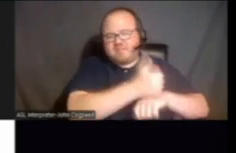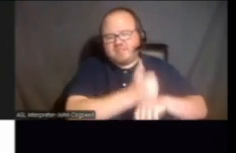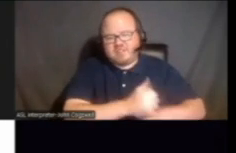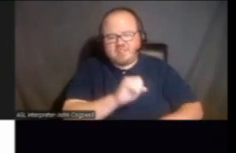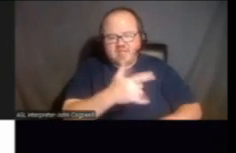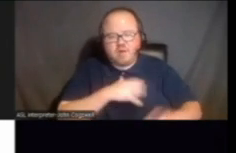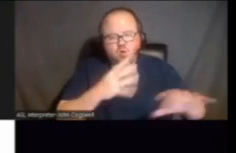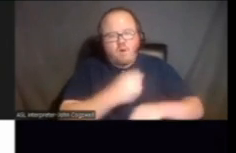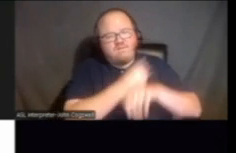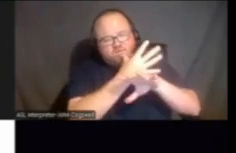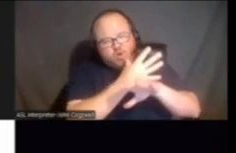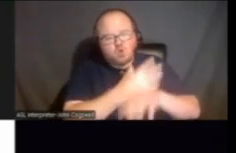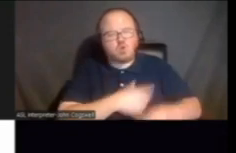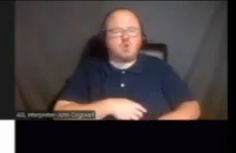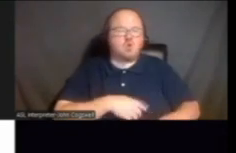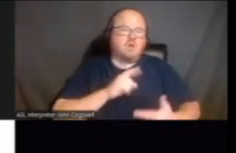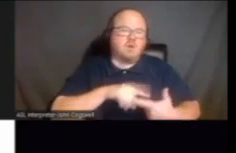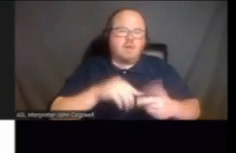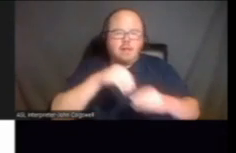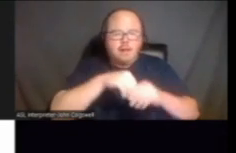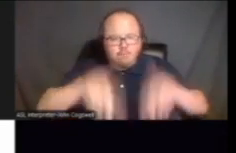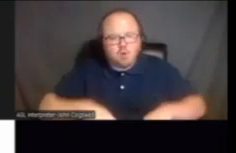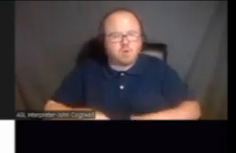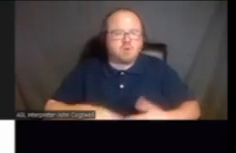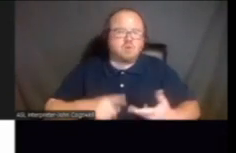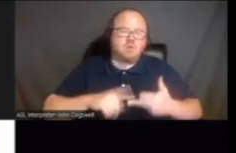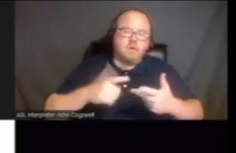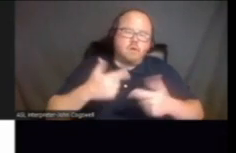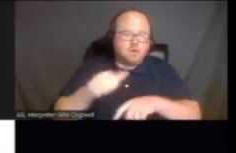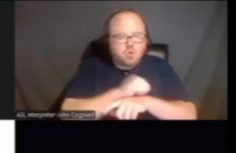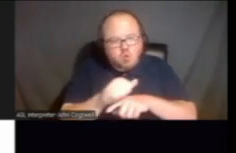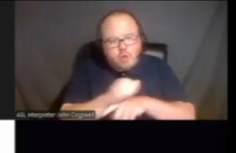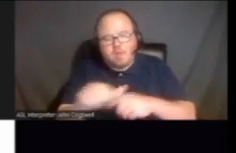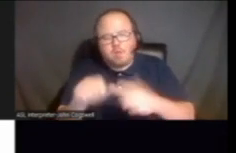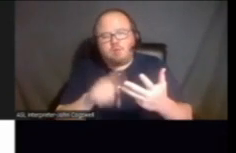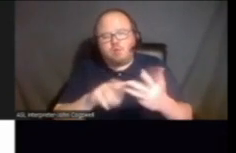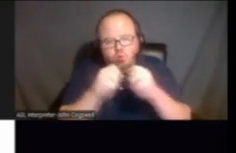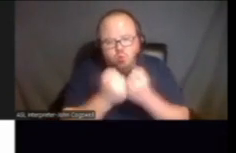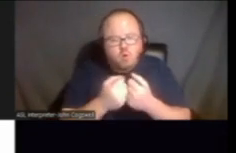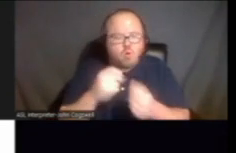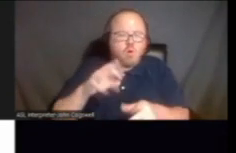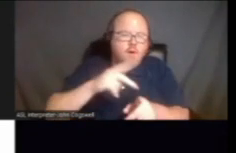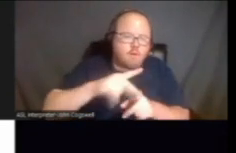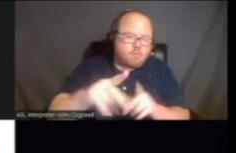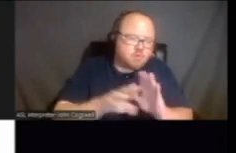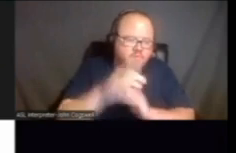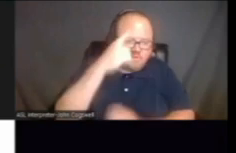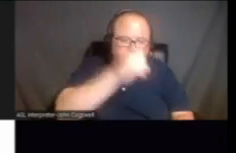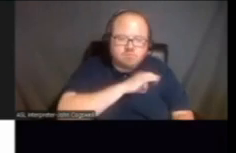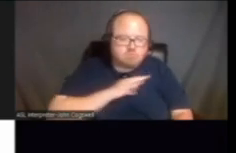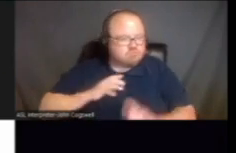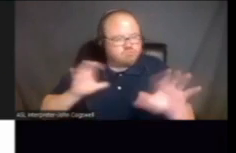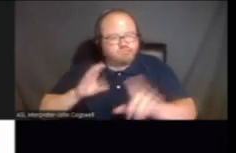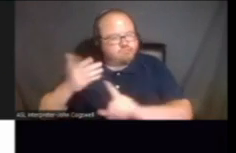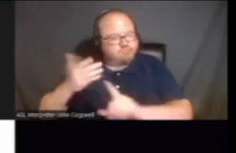virtual, in-person, whether it's trainings, workshops, professional development for staff. We've done that in the